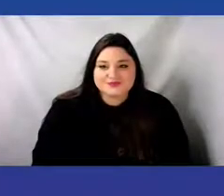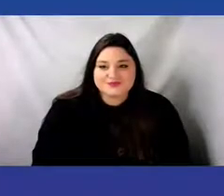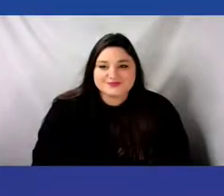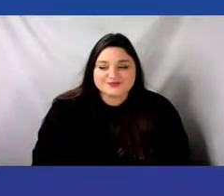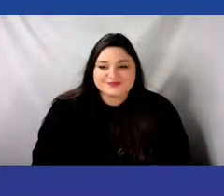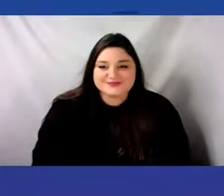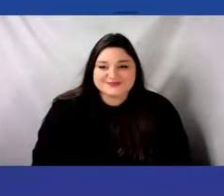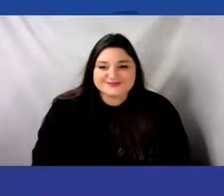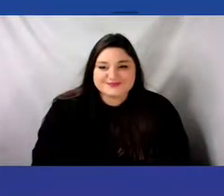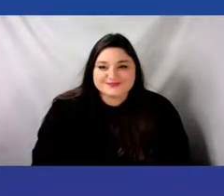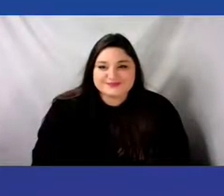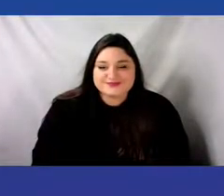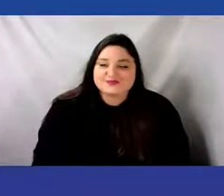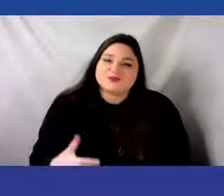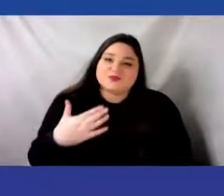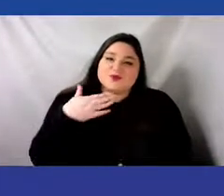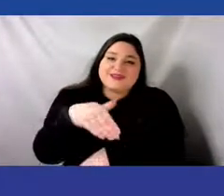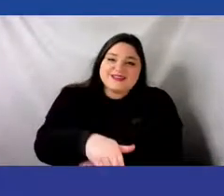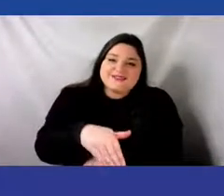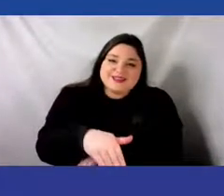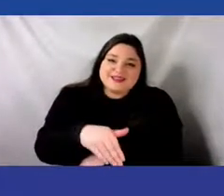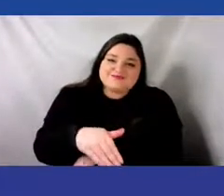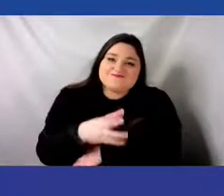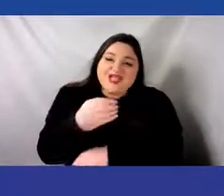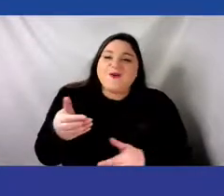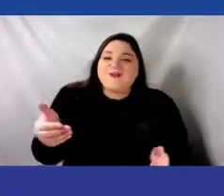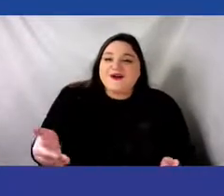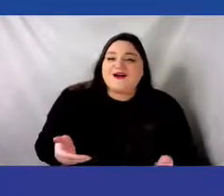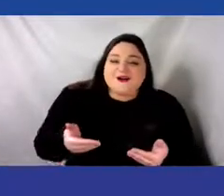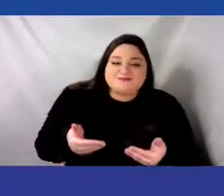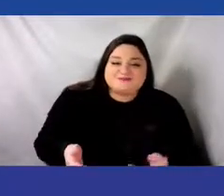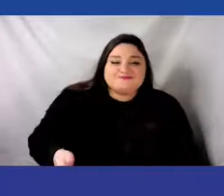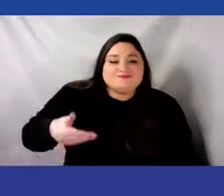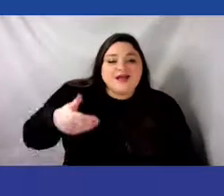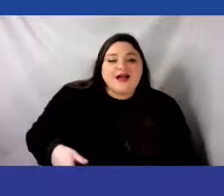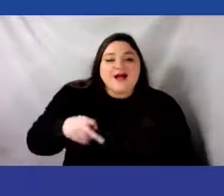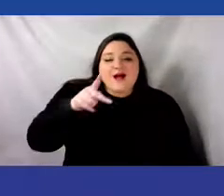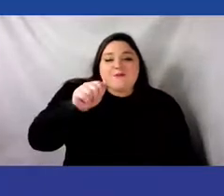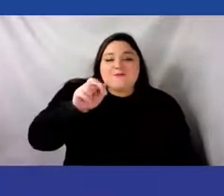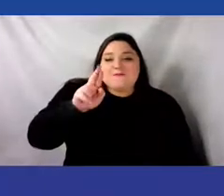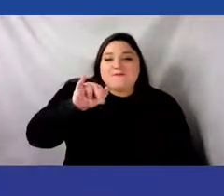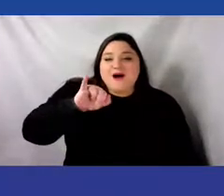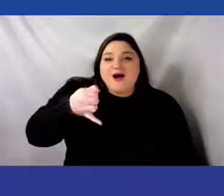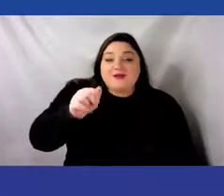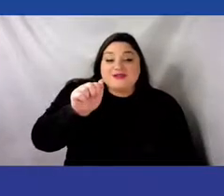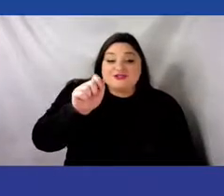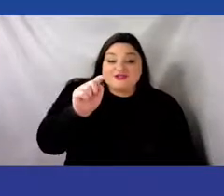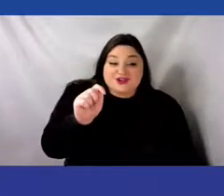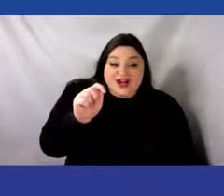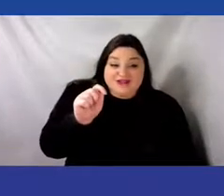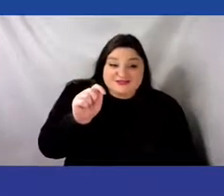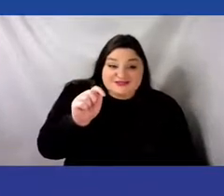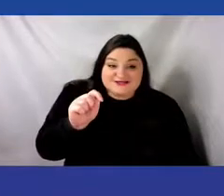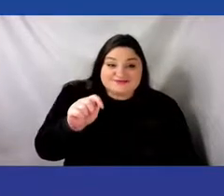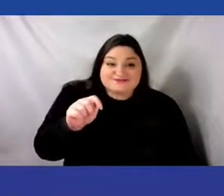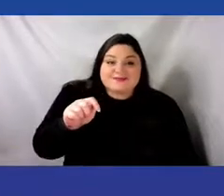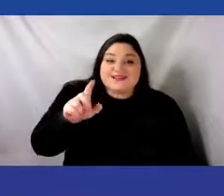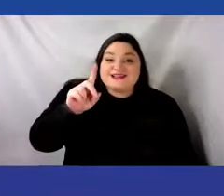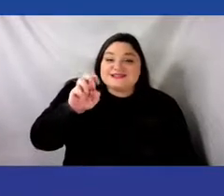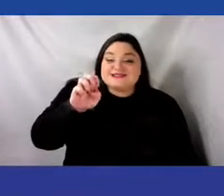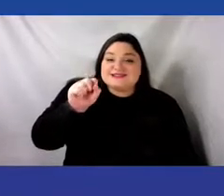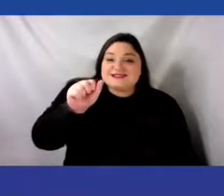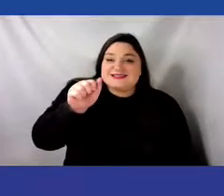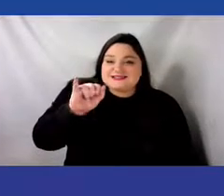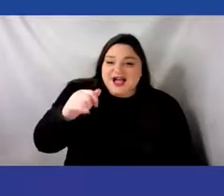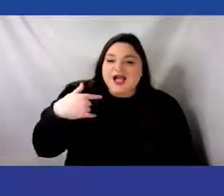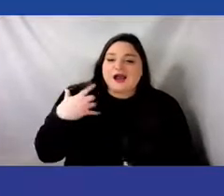Good evening and welcome. My name is Parijat Desai, and I'm a member of the Symposium Programming Committee.